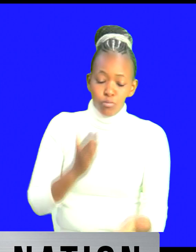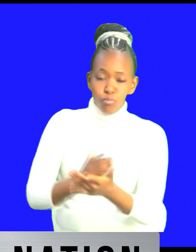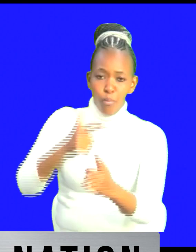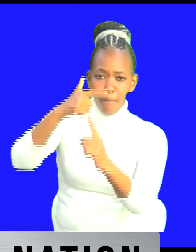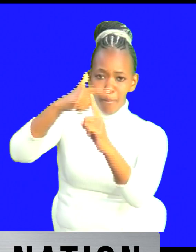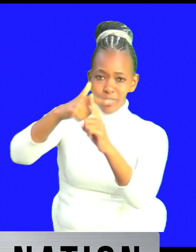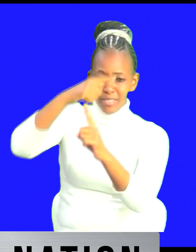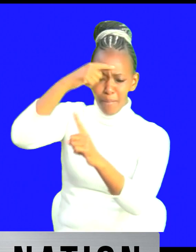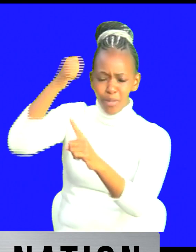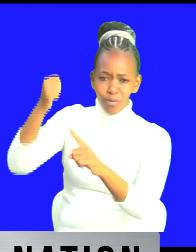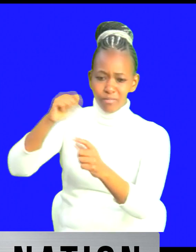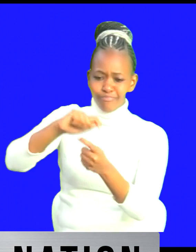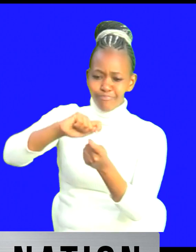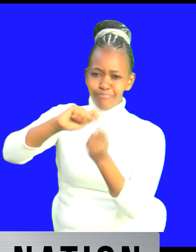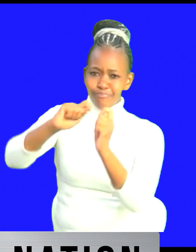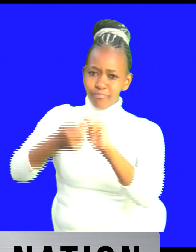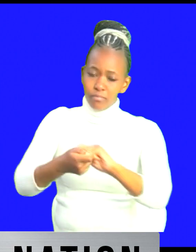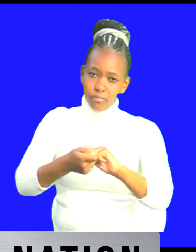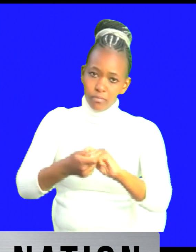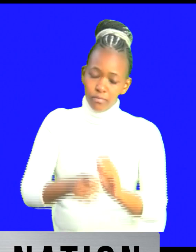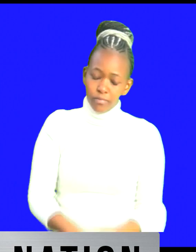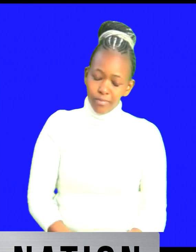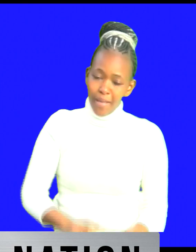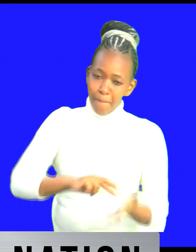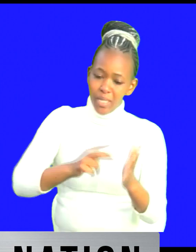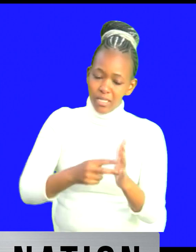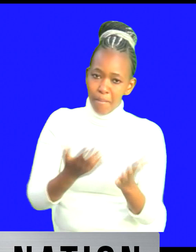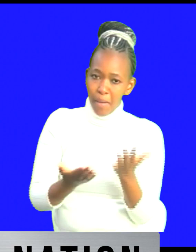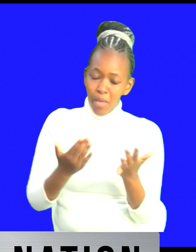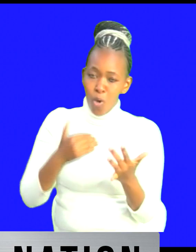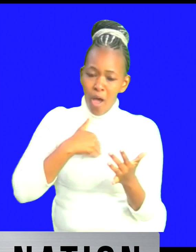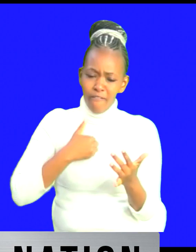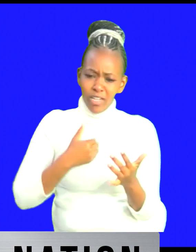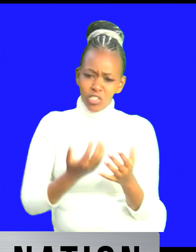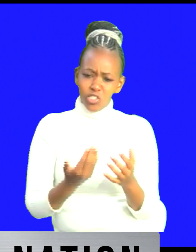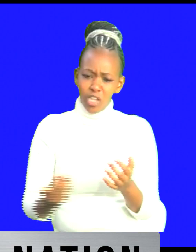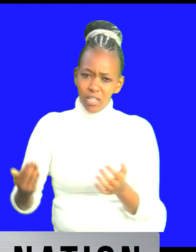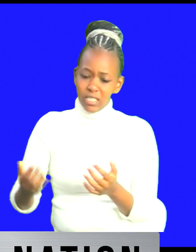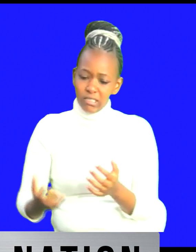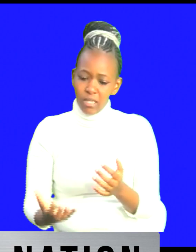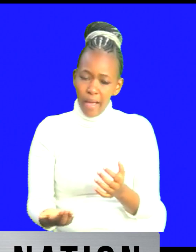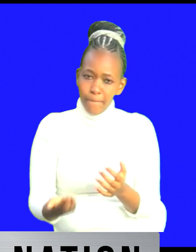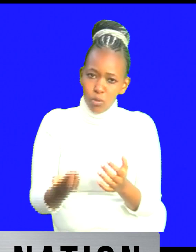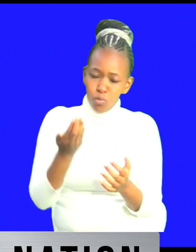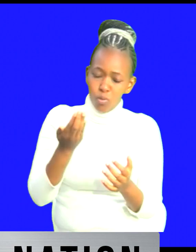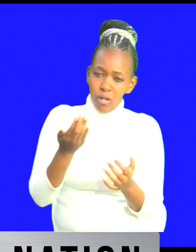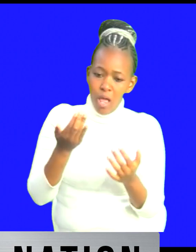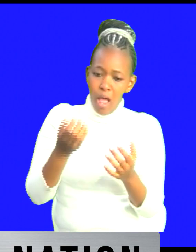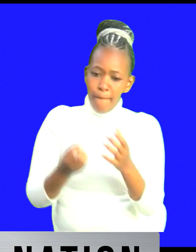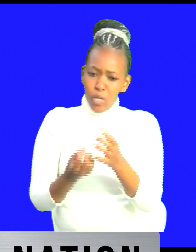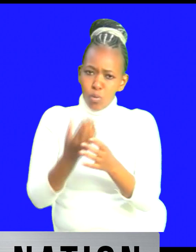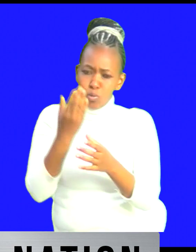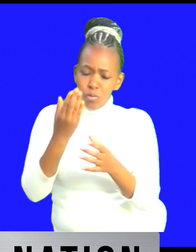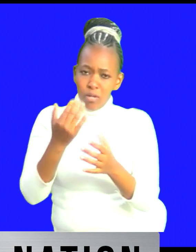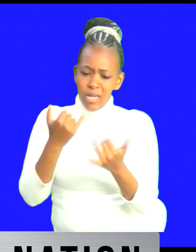this is uh transitioning it's like having a child who has grown up and then now they can work on their own you know let them